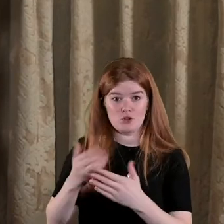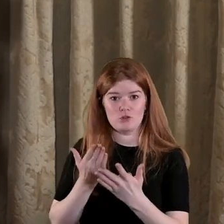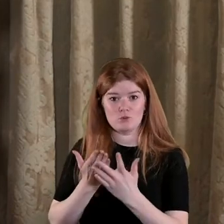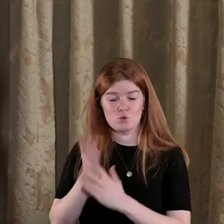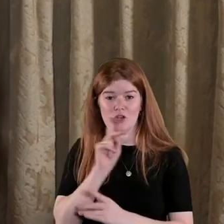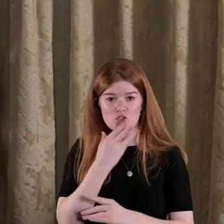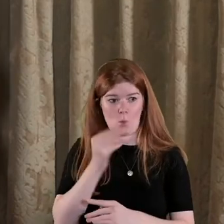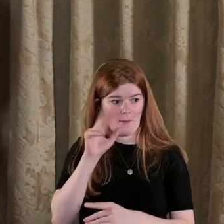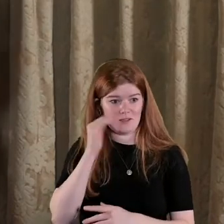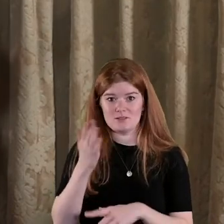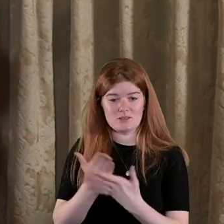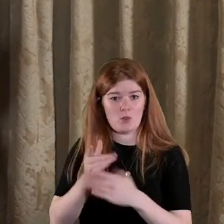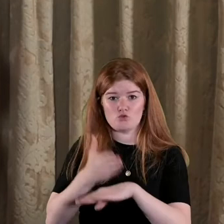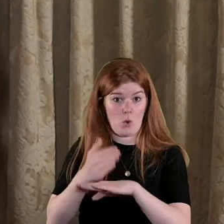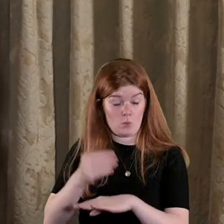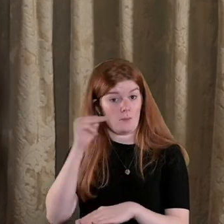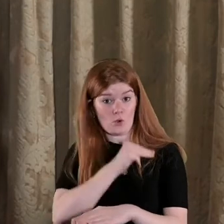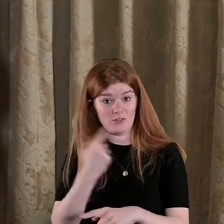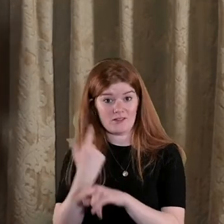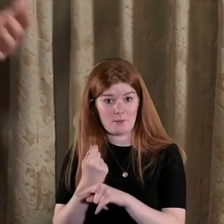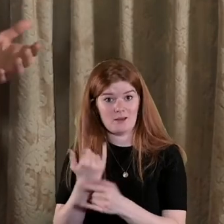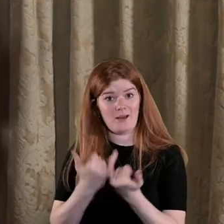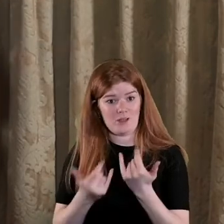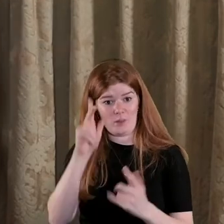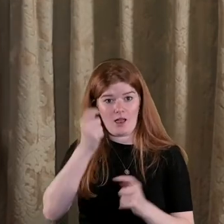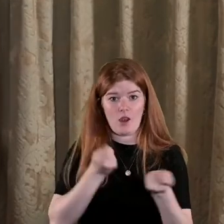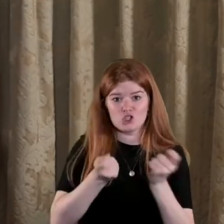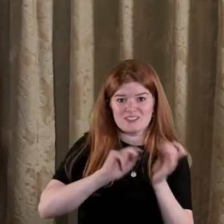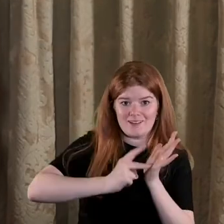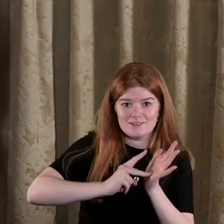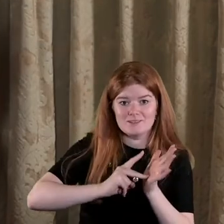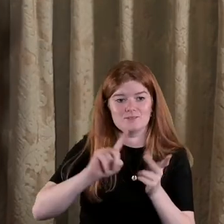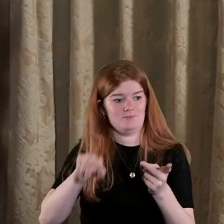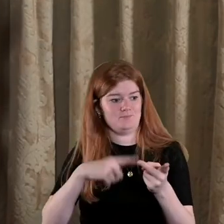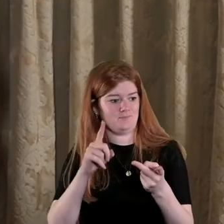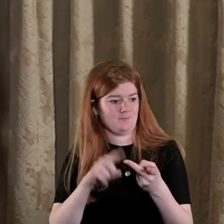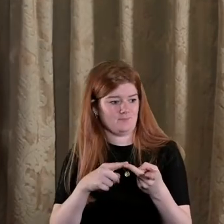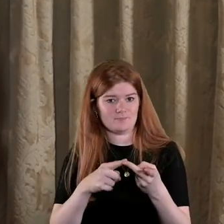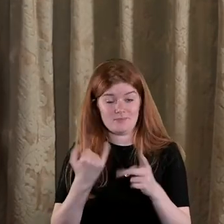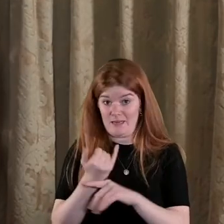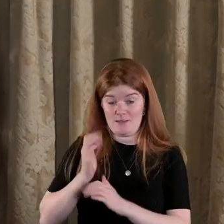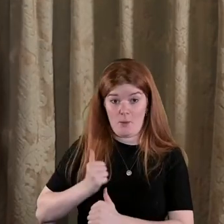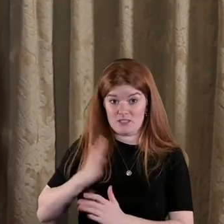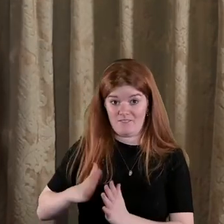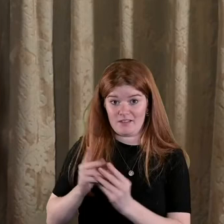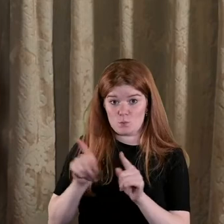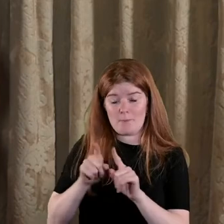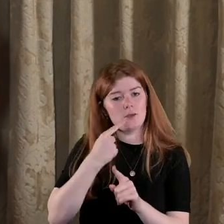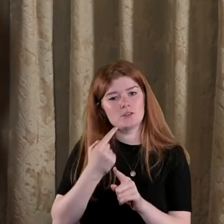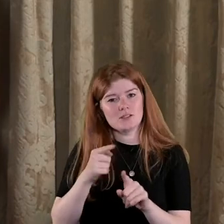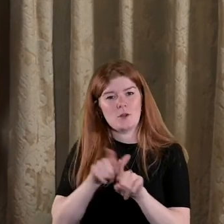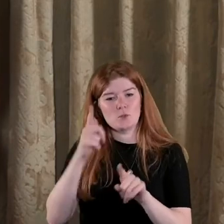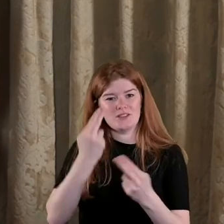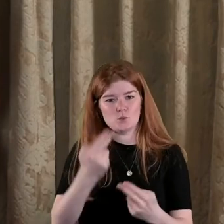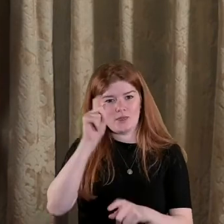because some of those roles were actually important you know think about logistics and even in the military side of things but also you think about